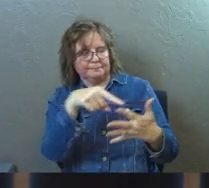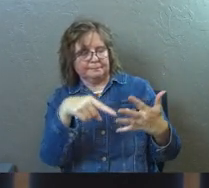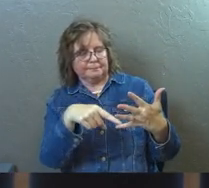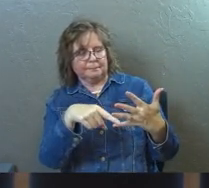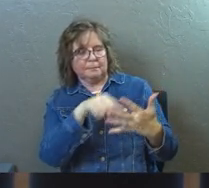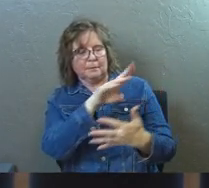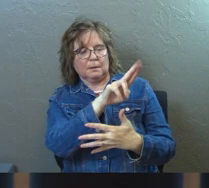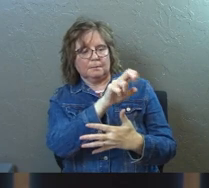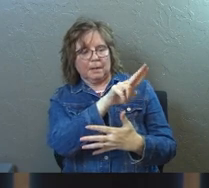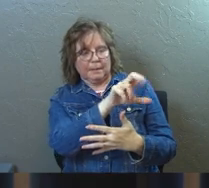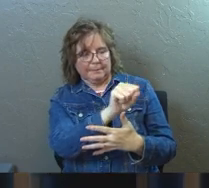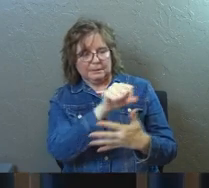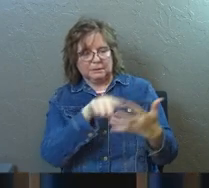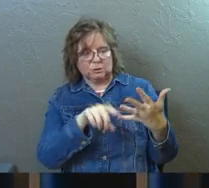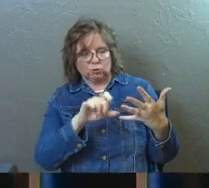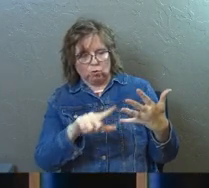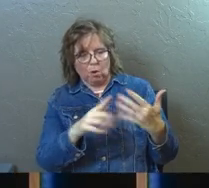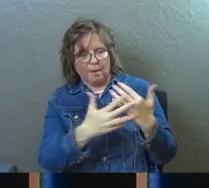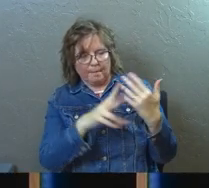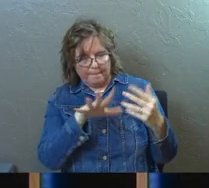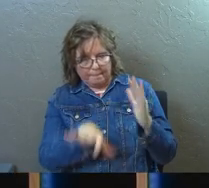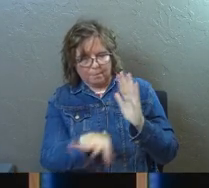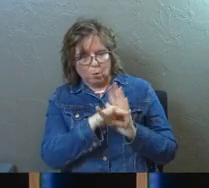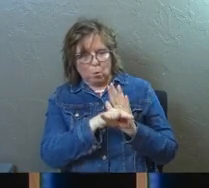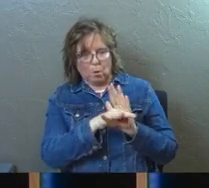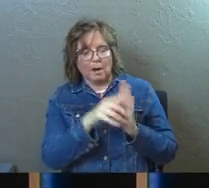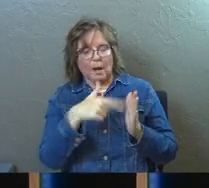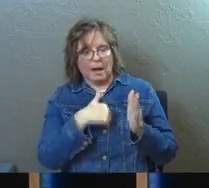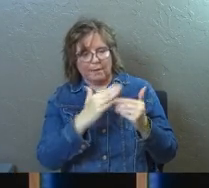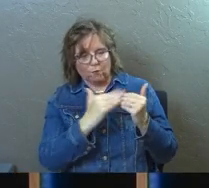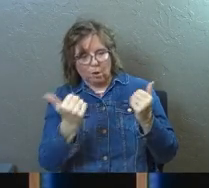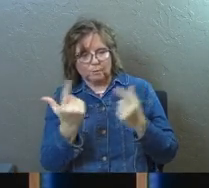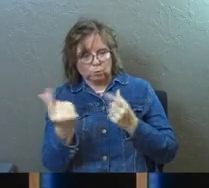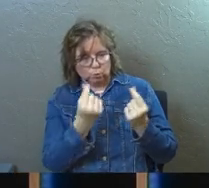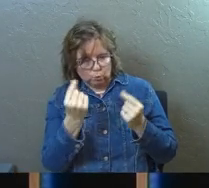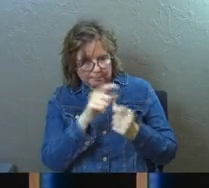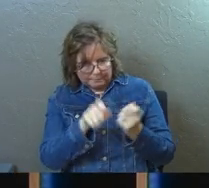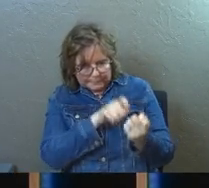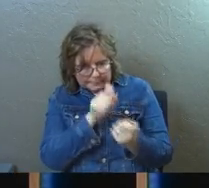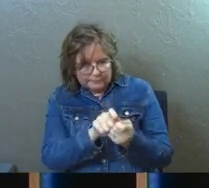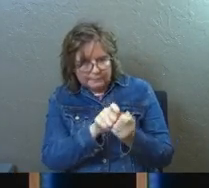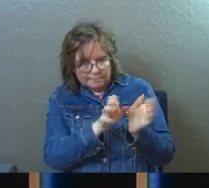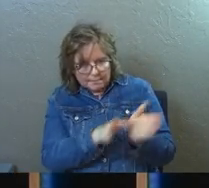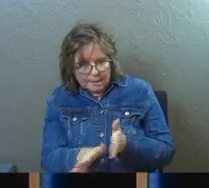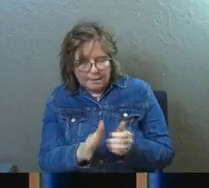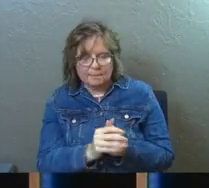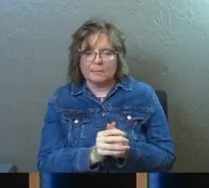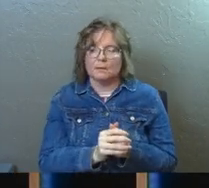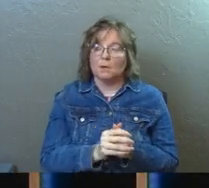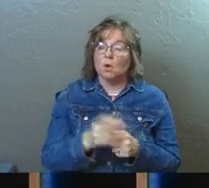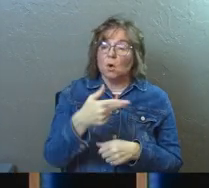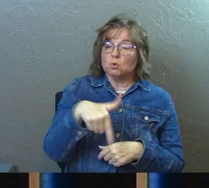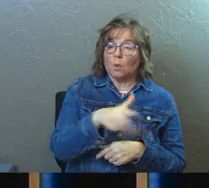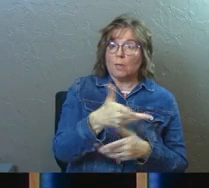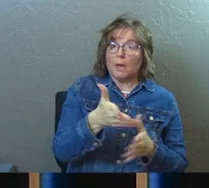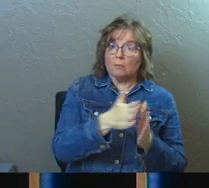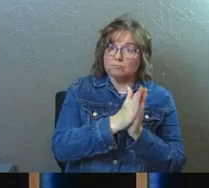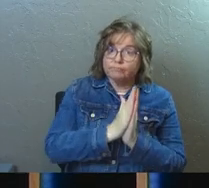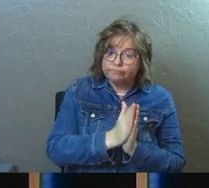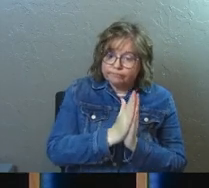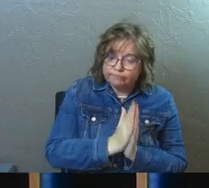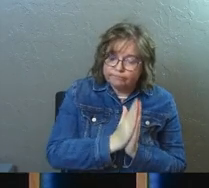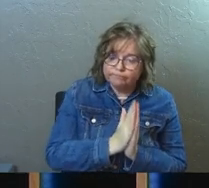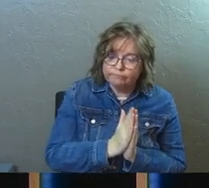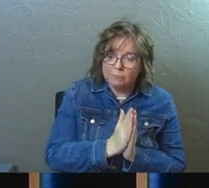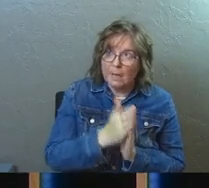them, so they're just, they're just worshiping, right, they're having a prayer meeting, and immediately God comes in and speaks and says, you're going to take two